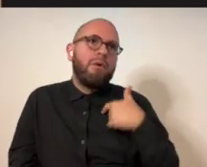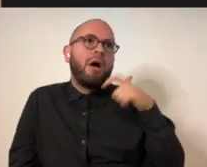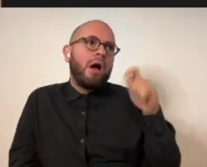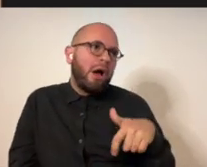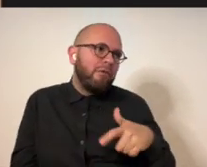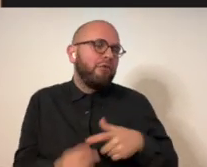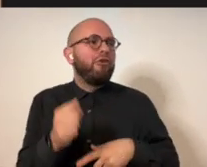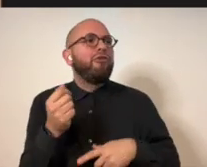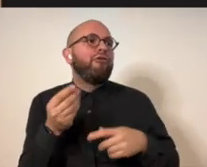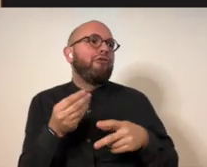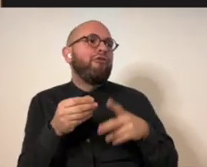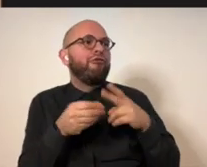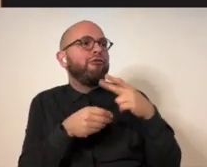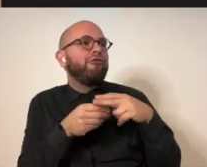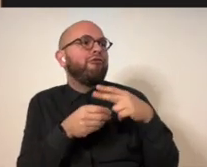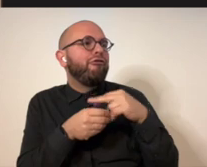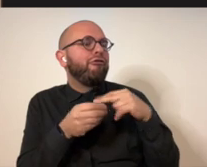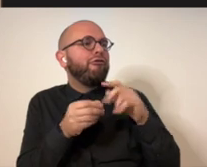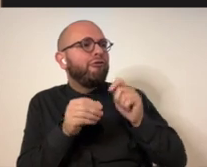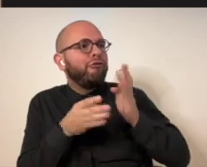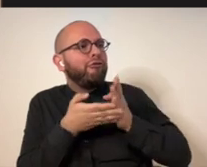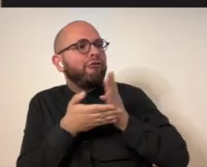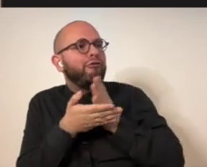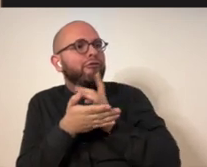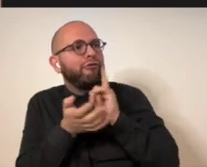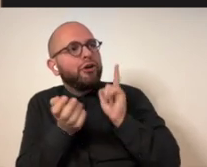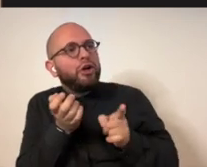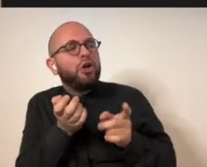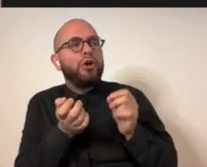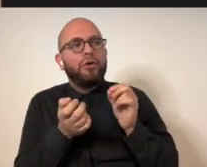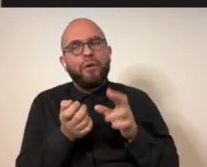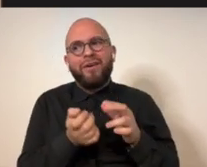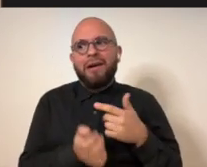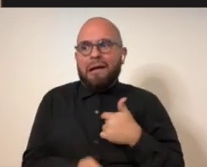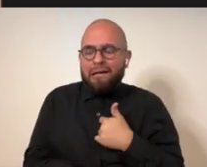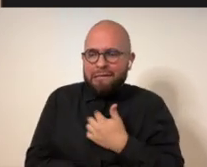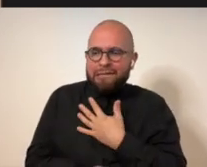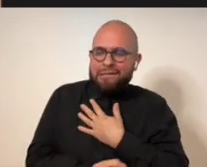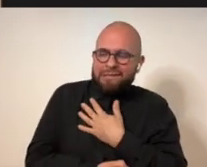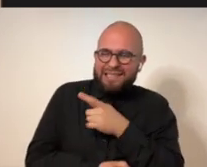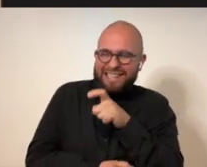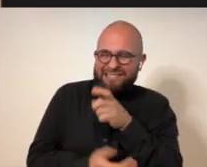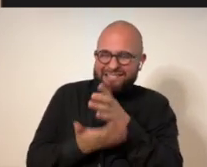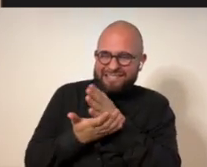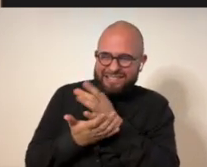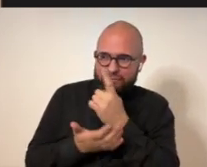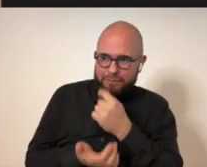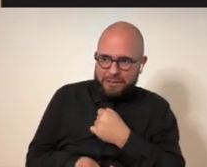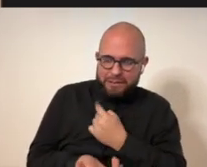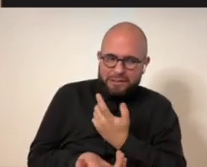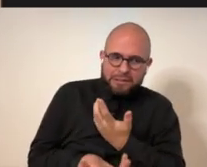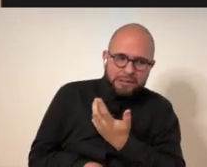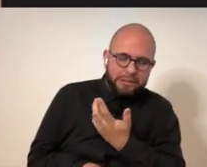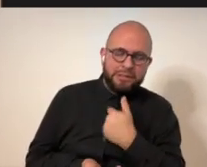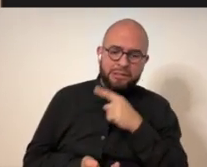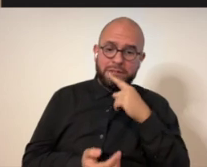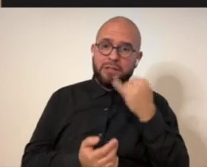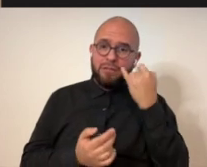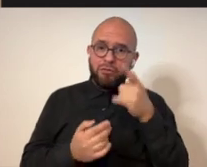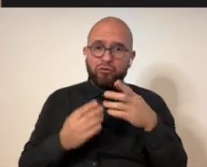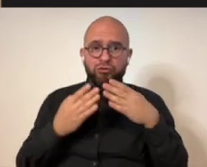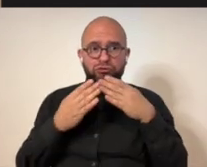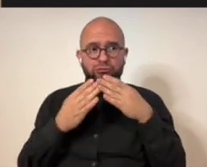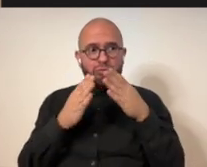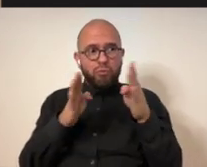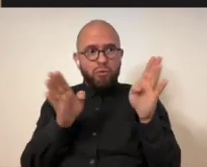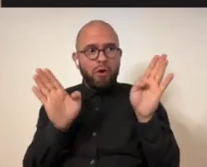instead of it being, oh, I have to do this for you, or I have to have this done for me. It can be, uh,